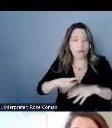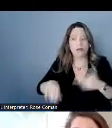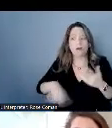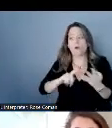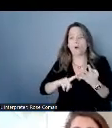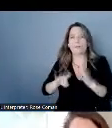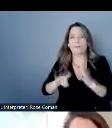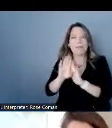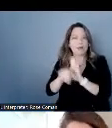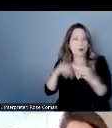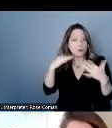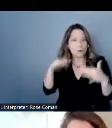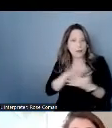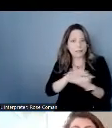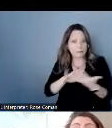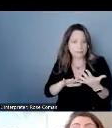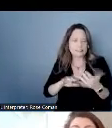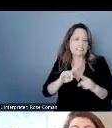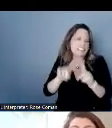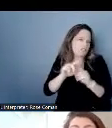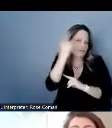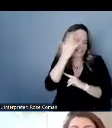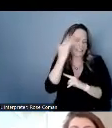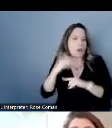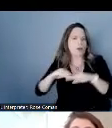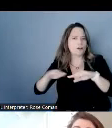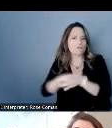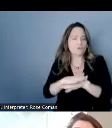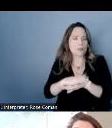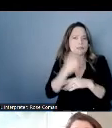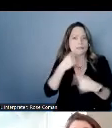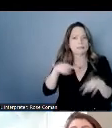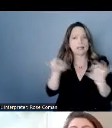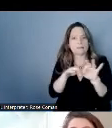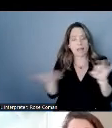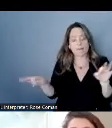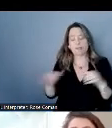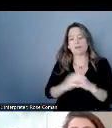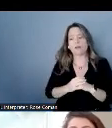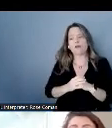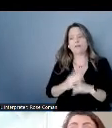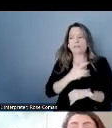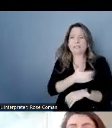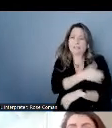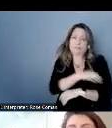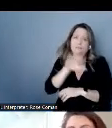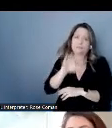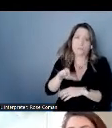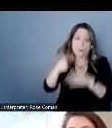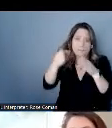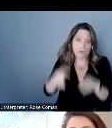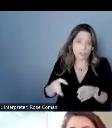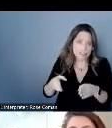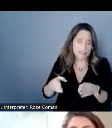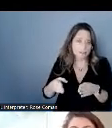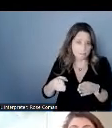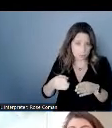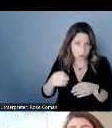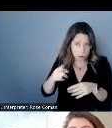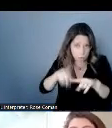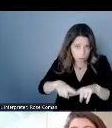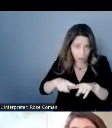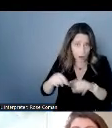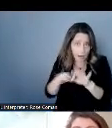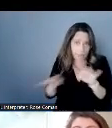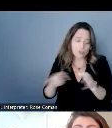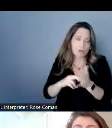they're the ones that are using the captions and know their accessibility needs if they're able to switch or even choose from the beginning if they know the speaker i